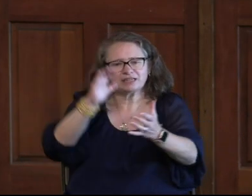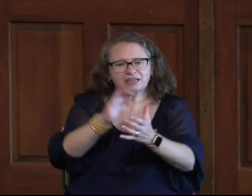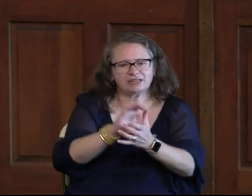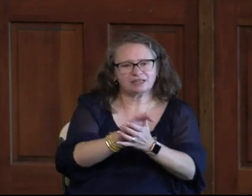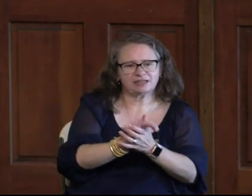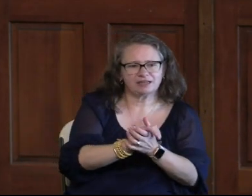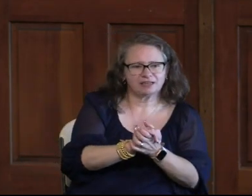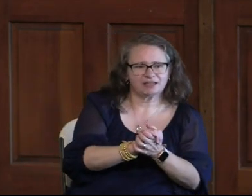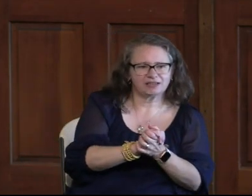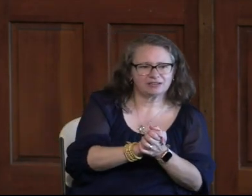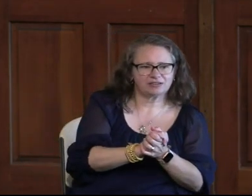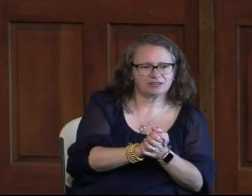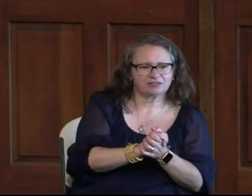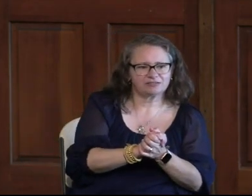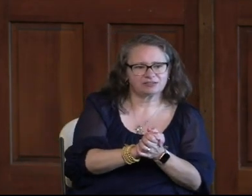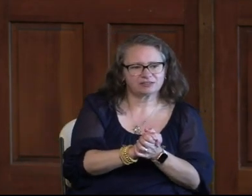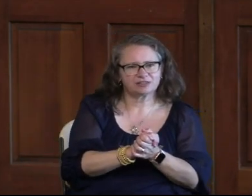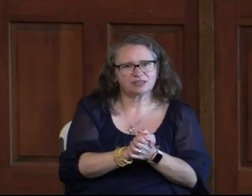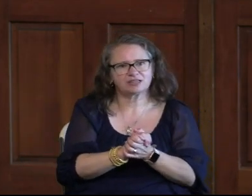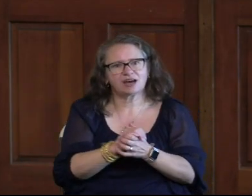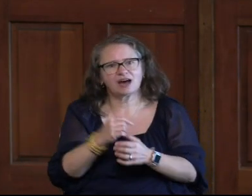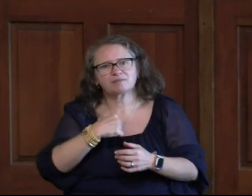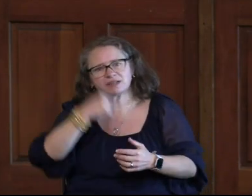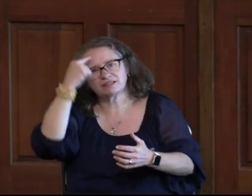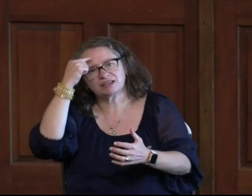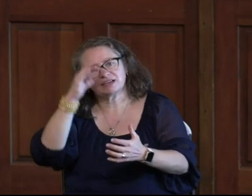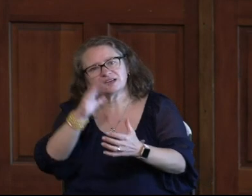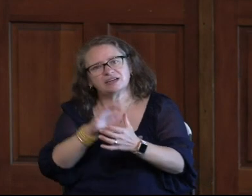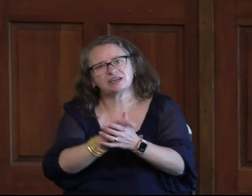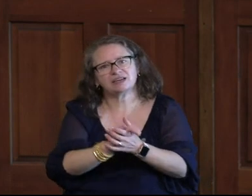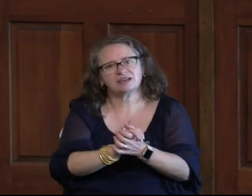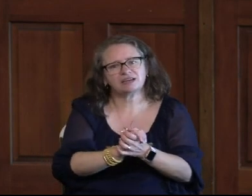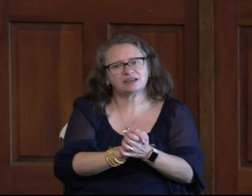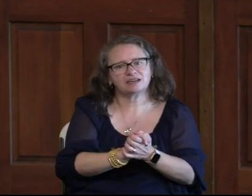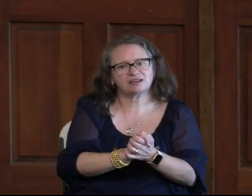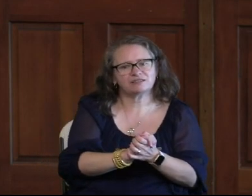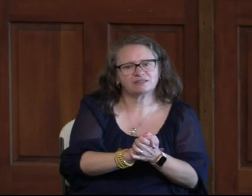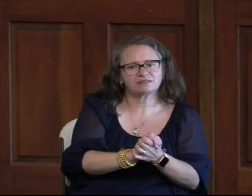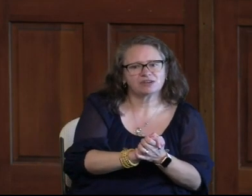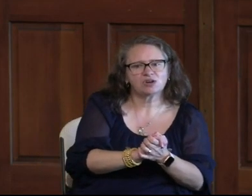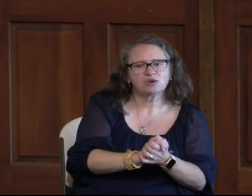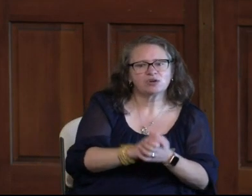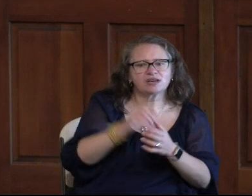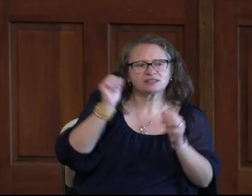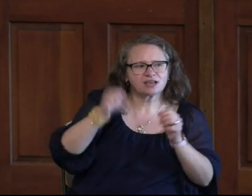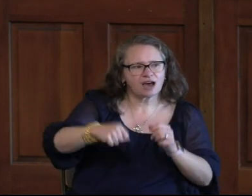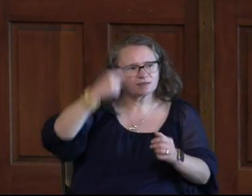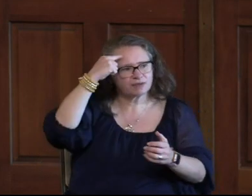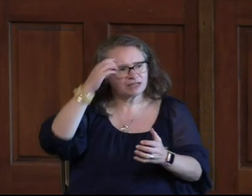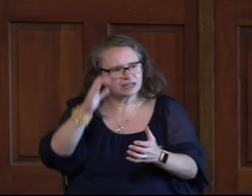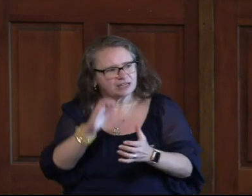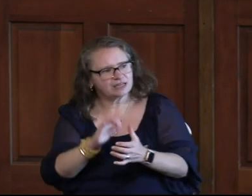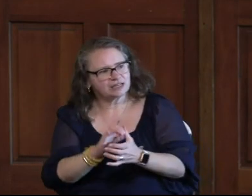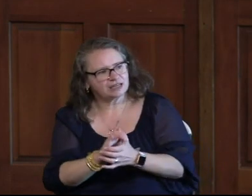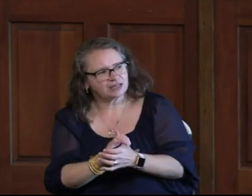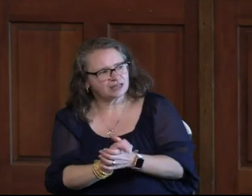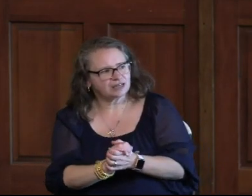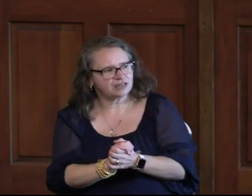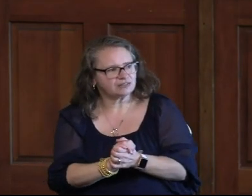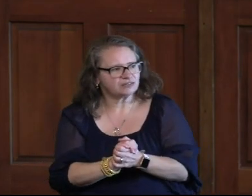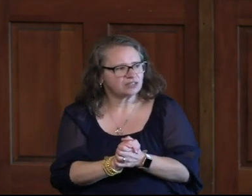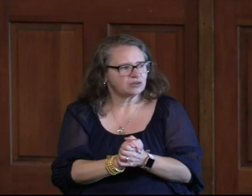believe, oh I believe Yes, I believe believe